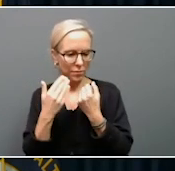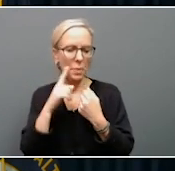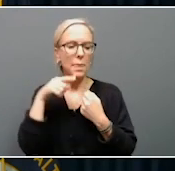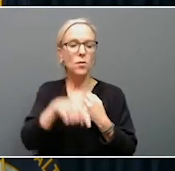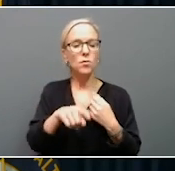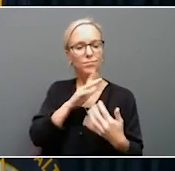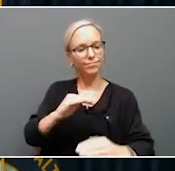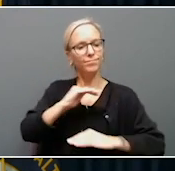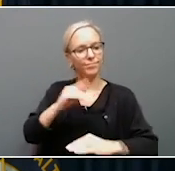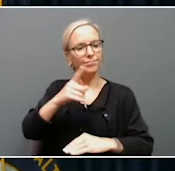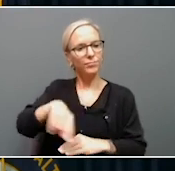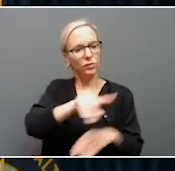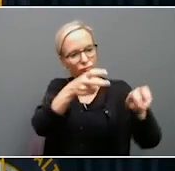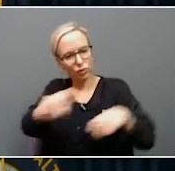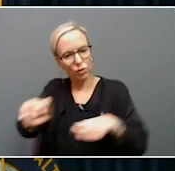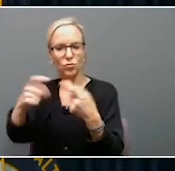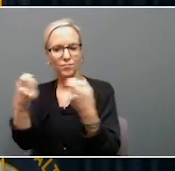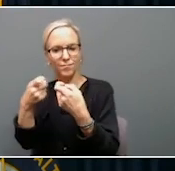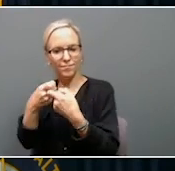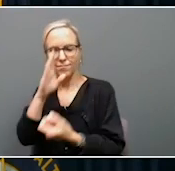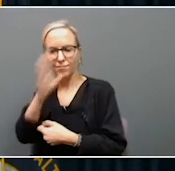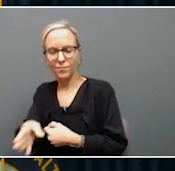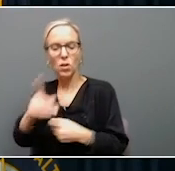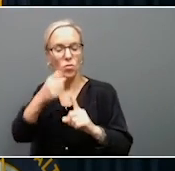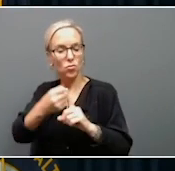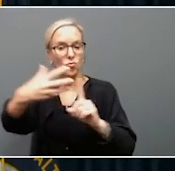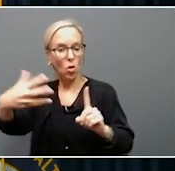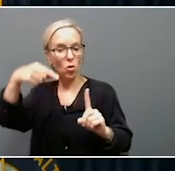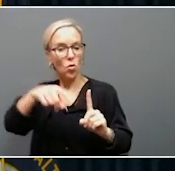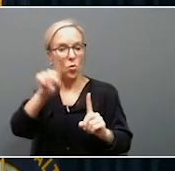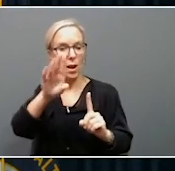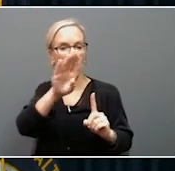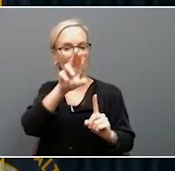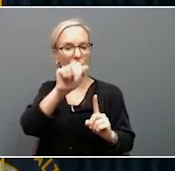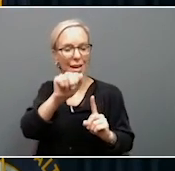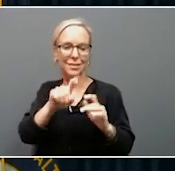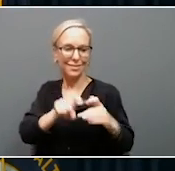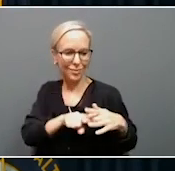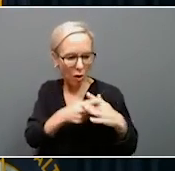electrification and believe this most recent growth in Berea is just the beginning. Thank you. Thank you.